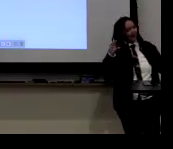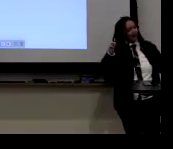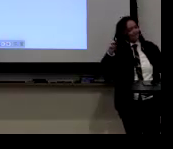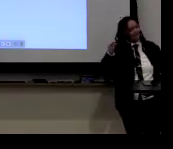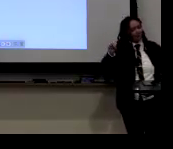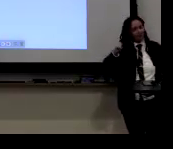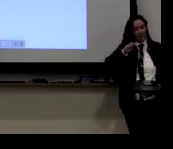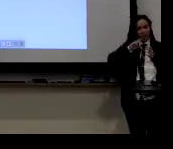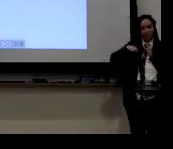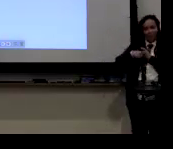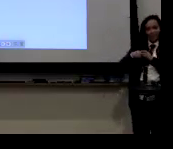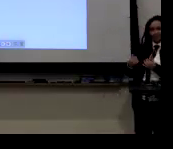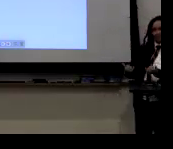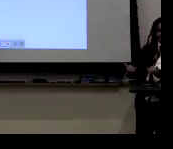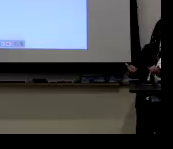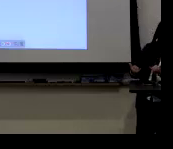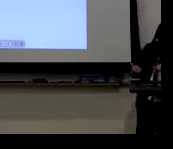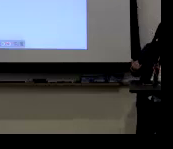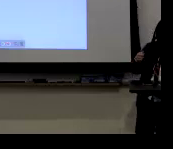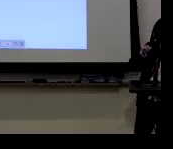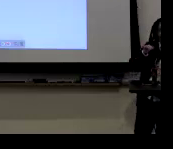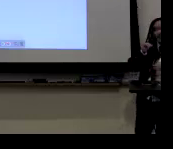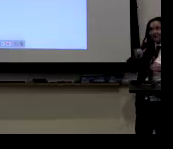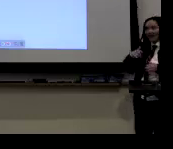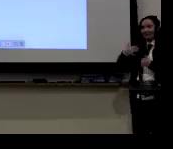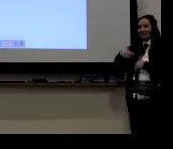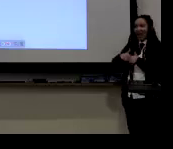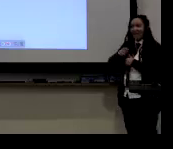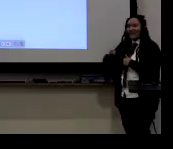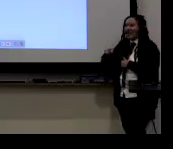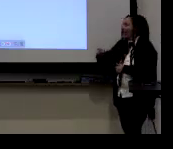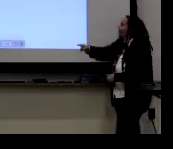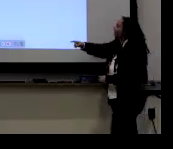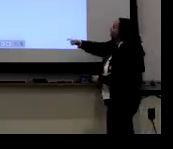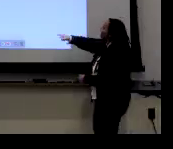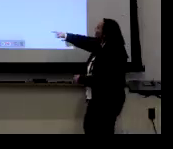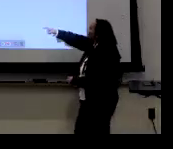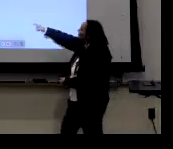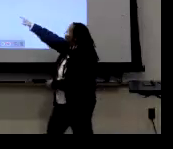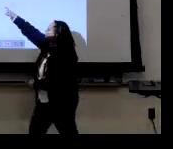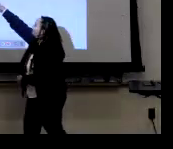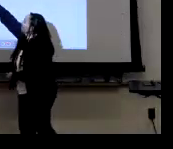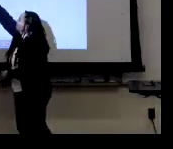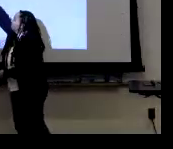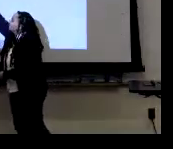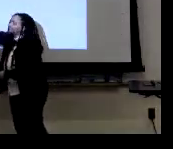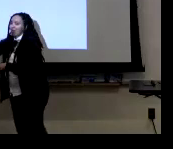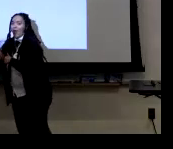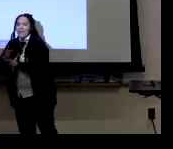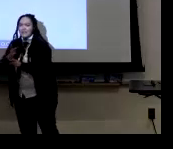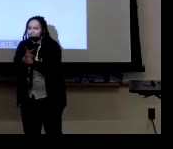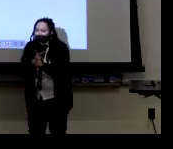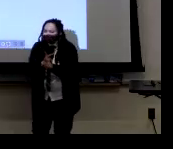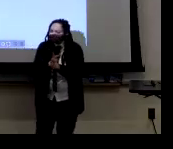gender non-conforming roles in today's society and how they,